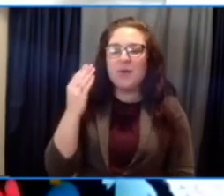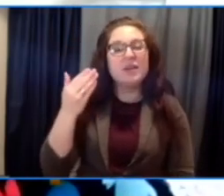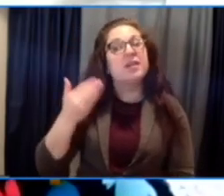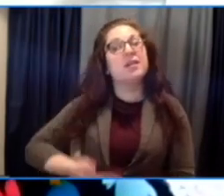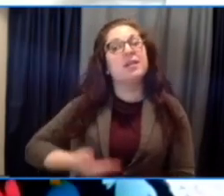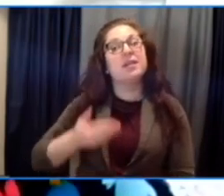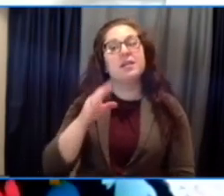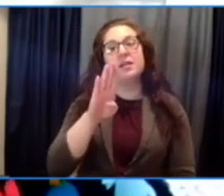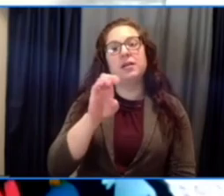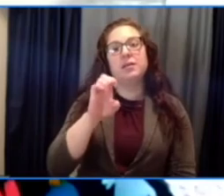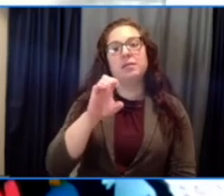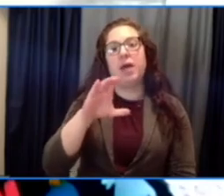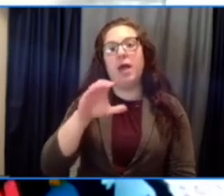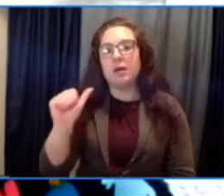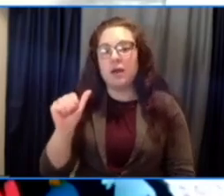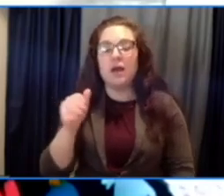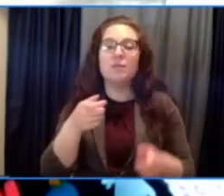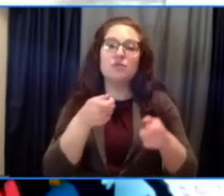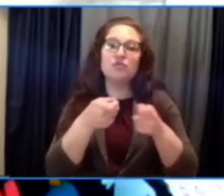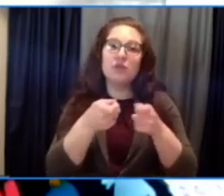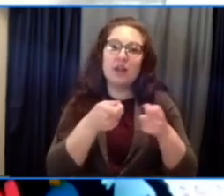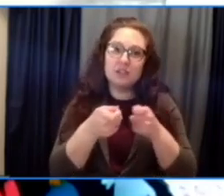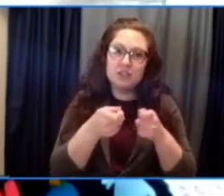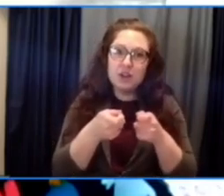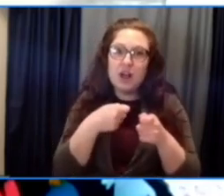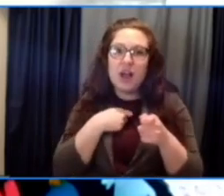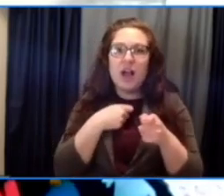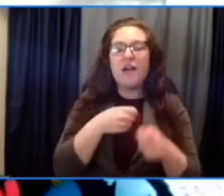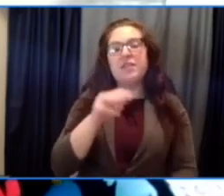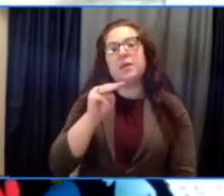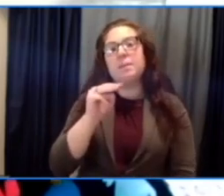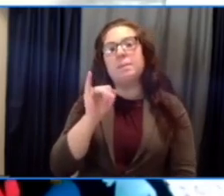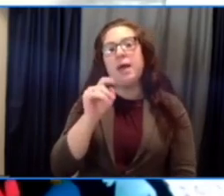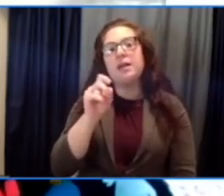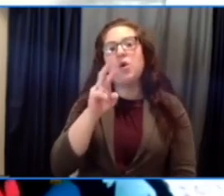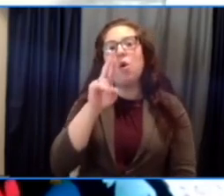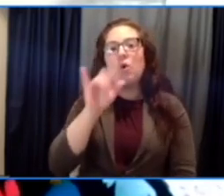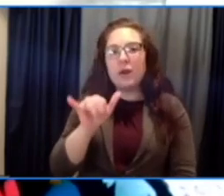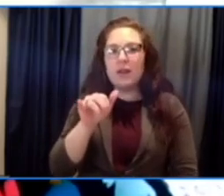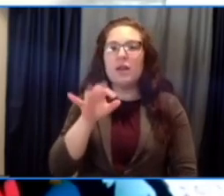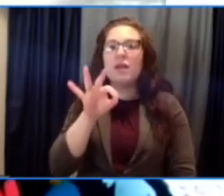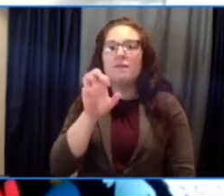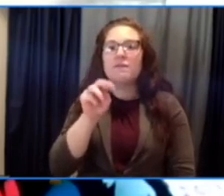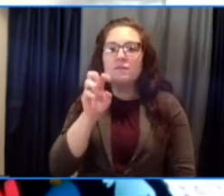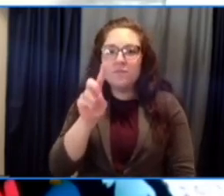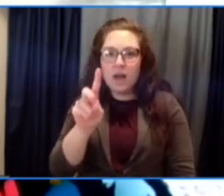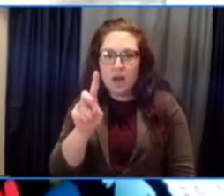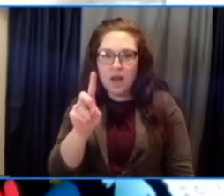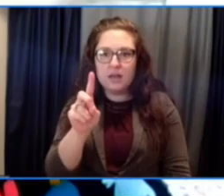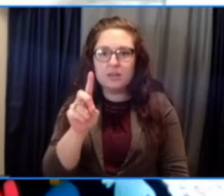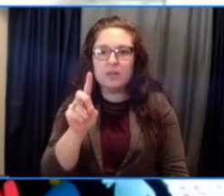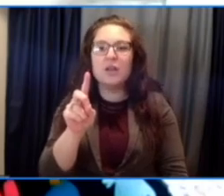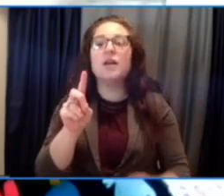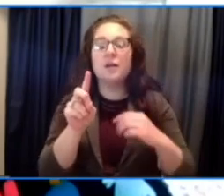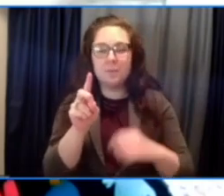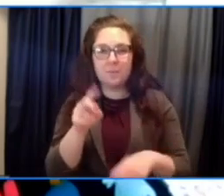Becca Guerra. I'm the Director of the New American Majority Fund at the Democracy Alliance, and I use she, her, and ella pronouns.